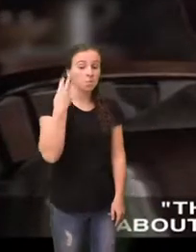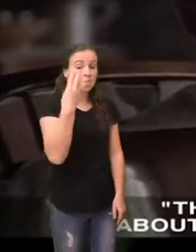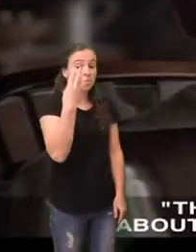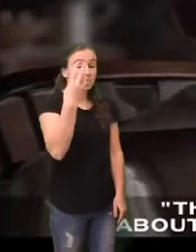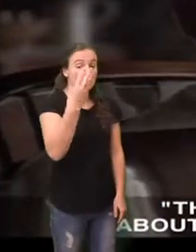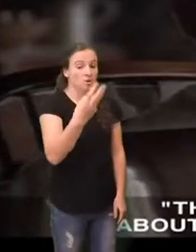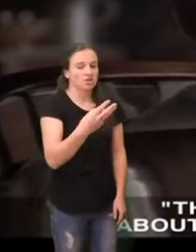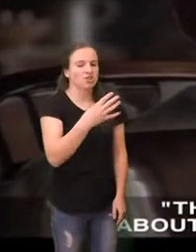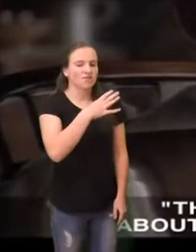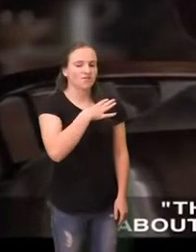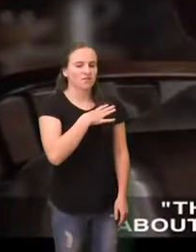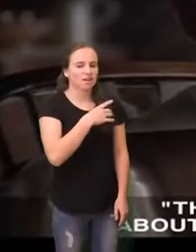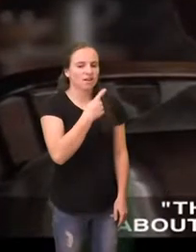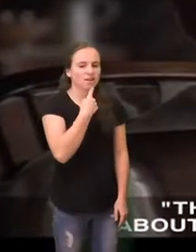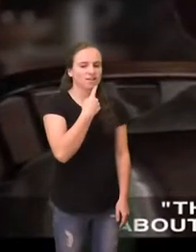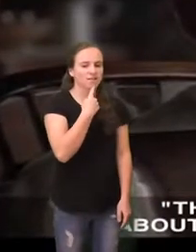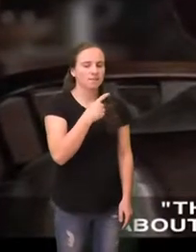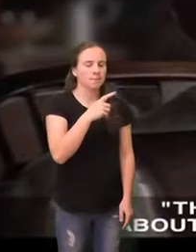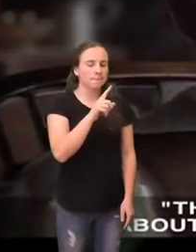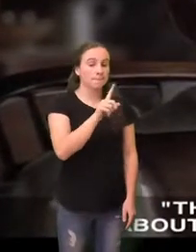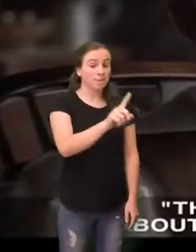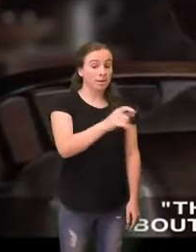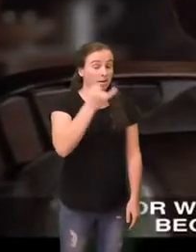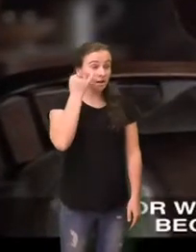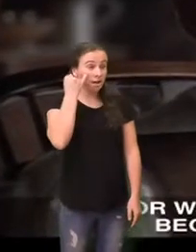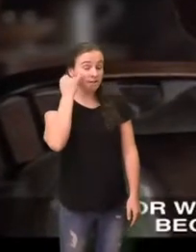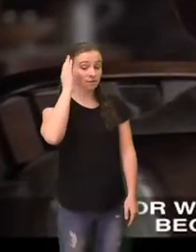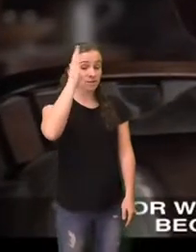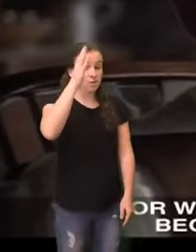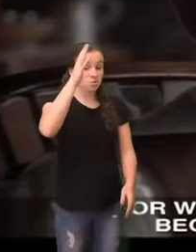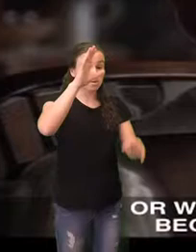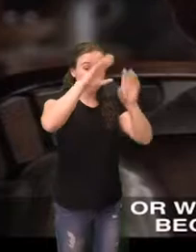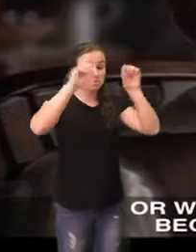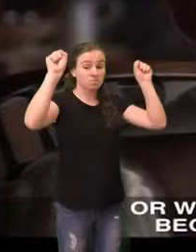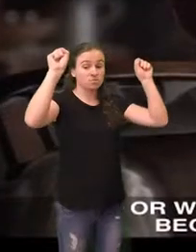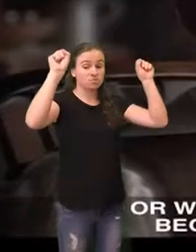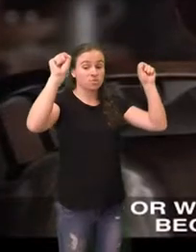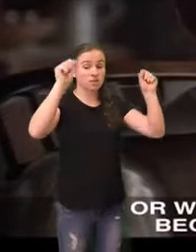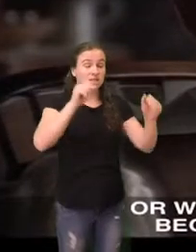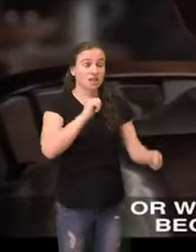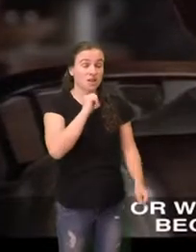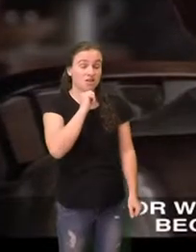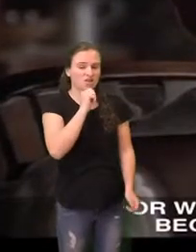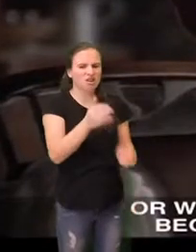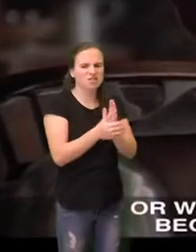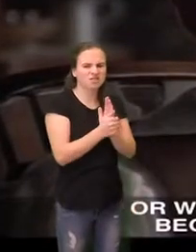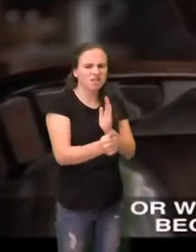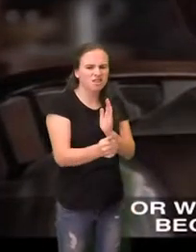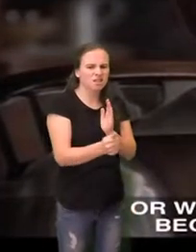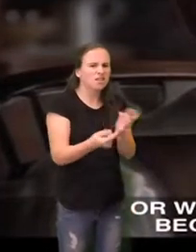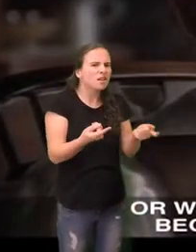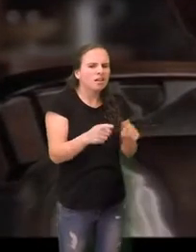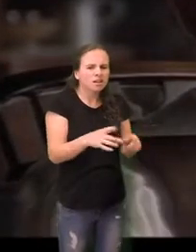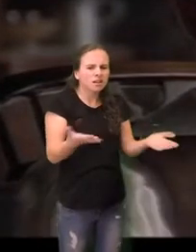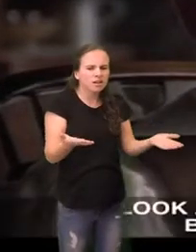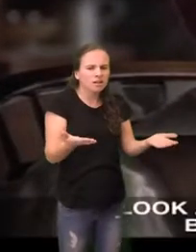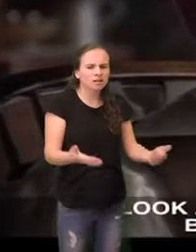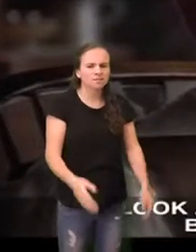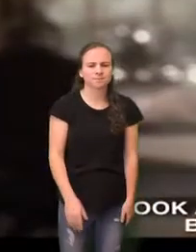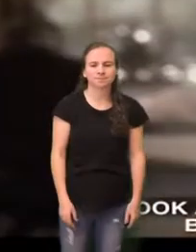That's fine, I say, but how about when General Sloshington or who knows what scoundrel becomes the second president?